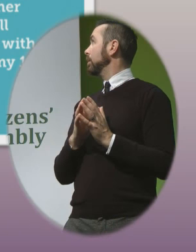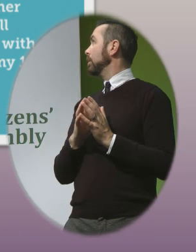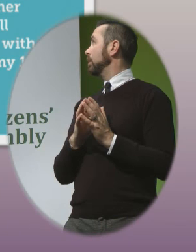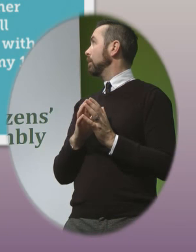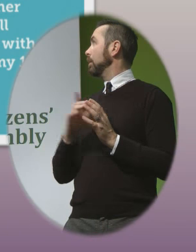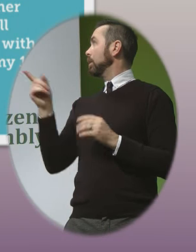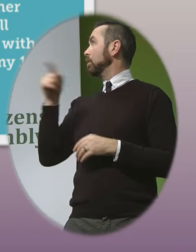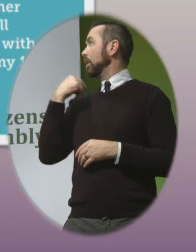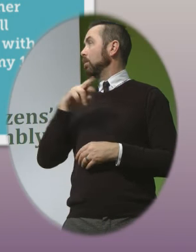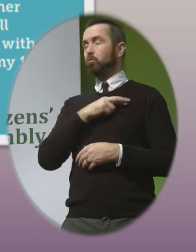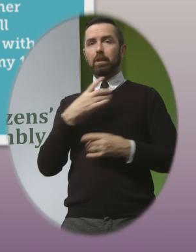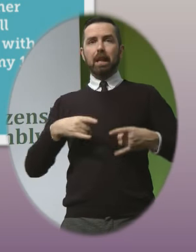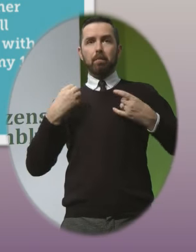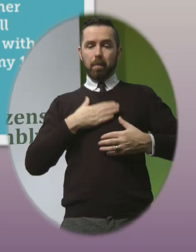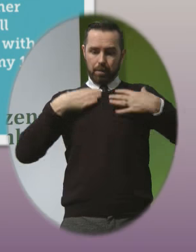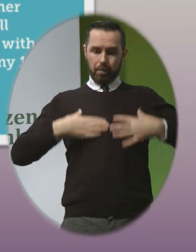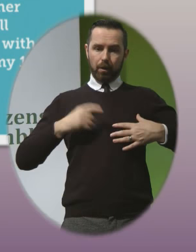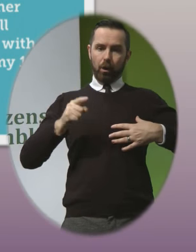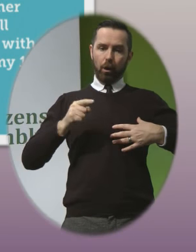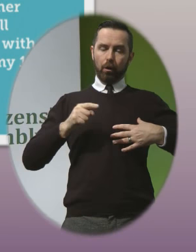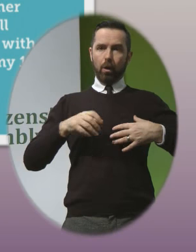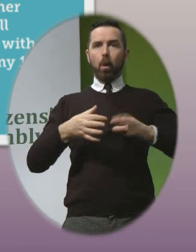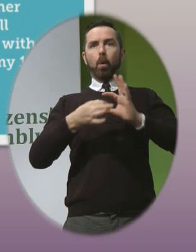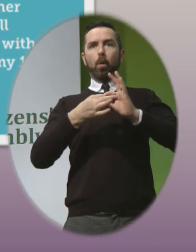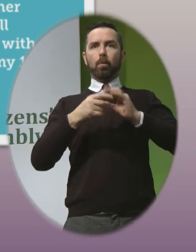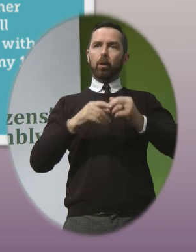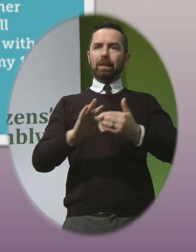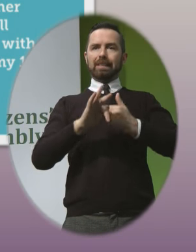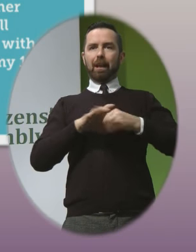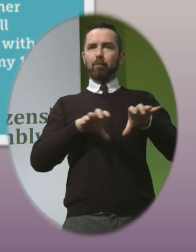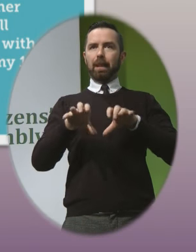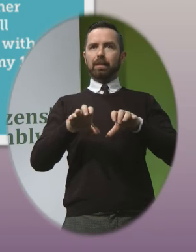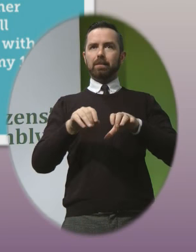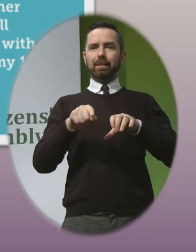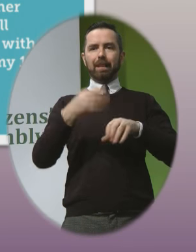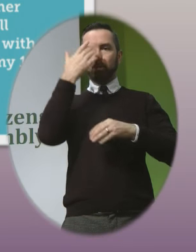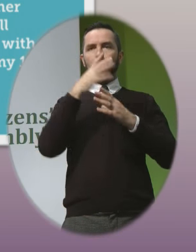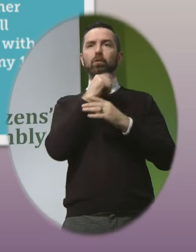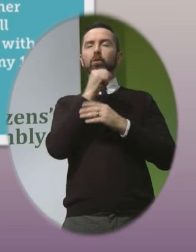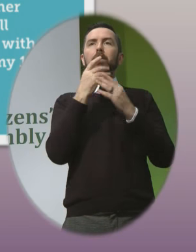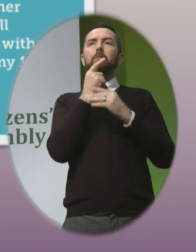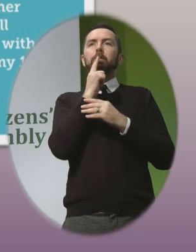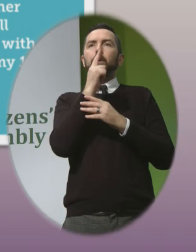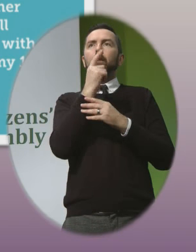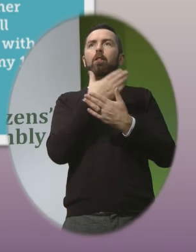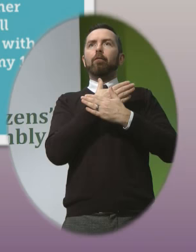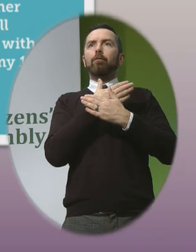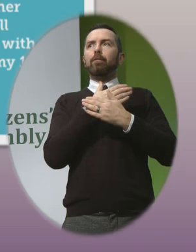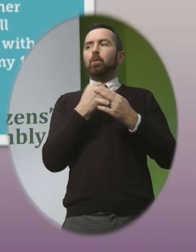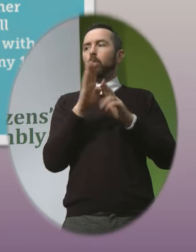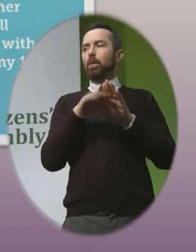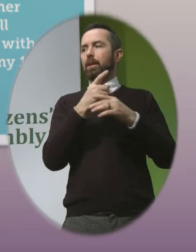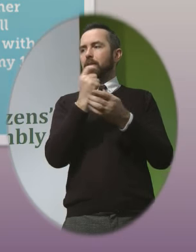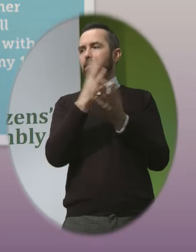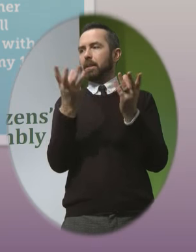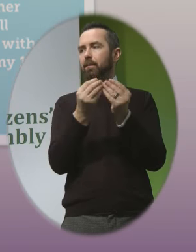body was her safe haven for those 38 weeks it was her home she knew nothing but love and her time together and then we have little Sean Hines